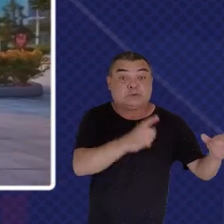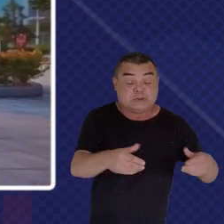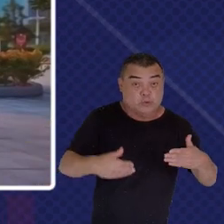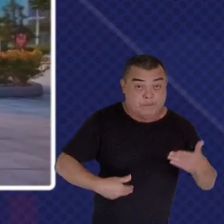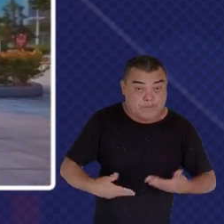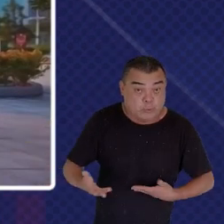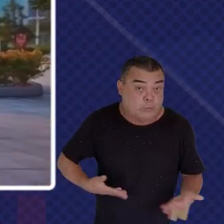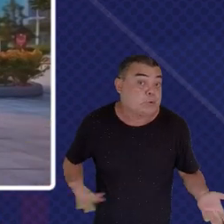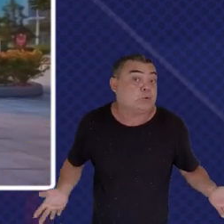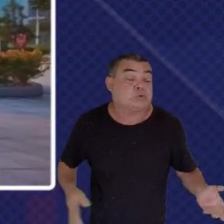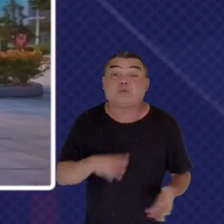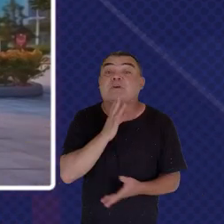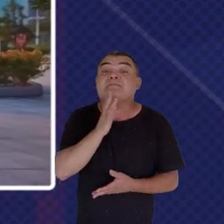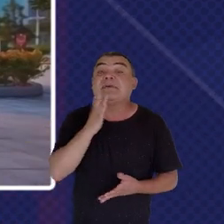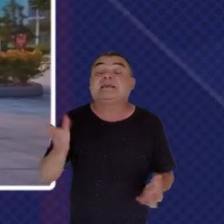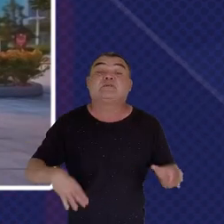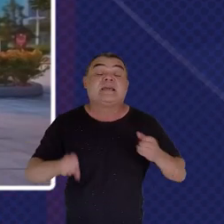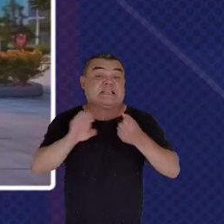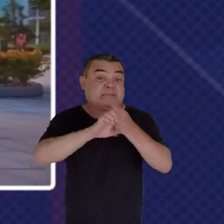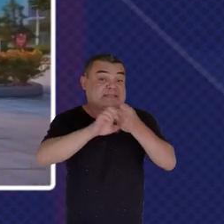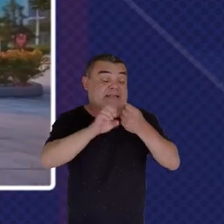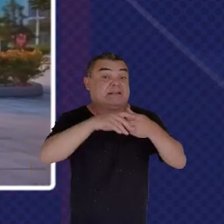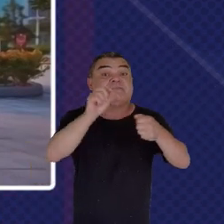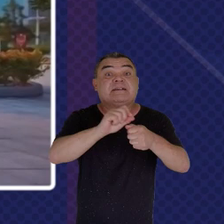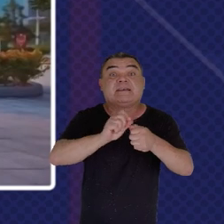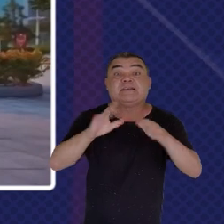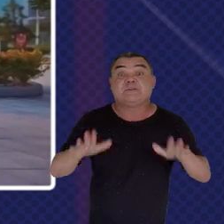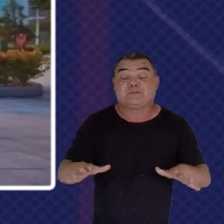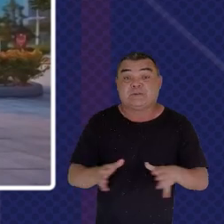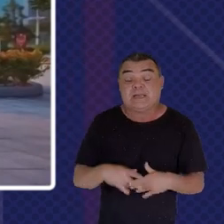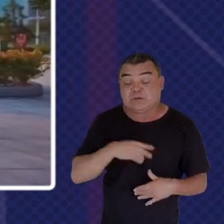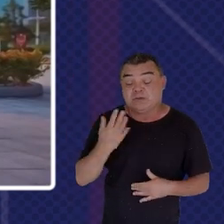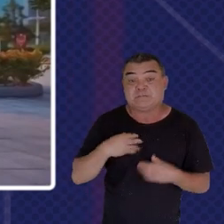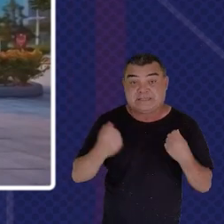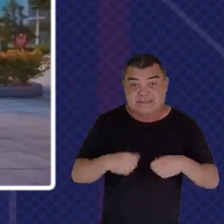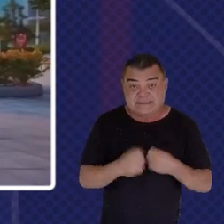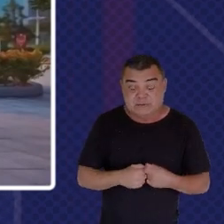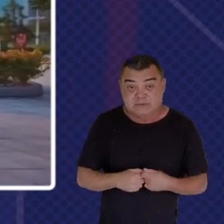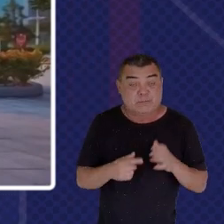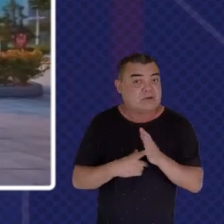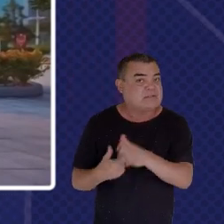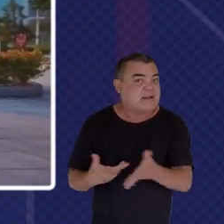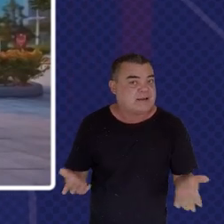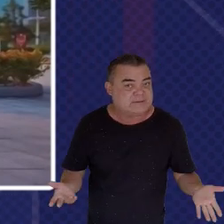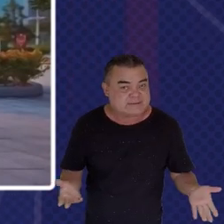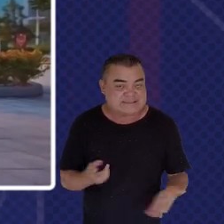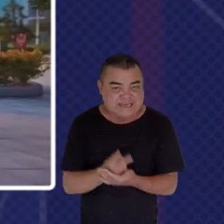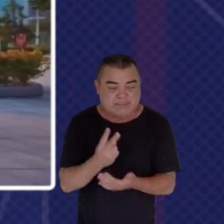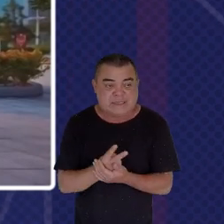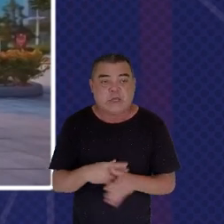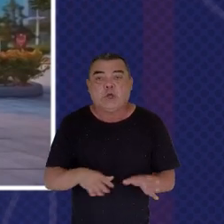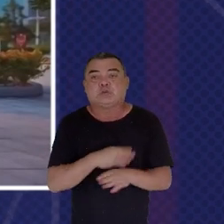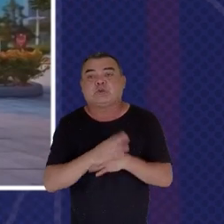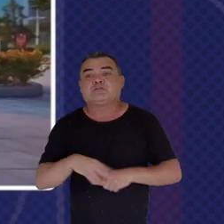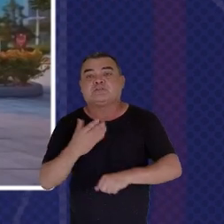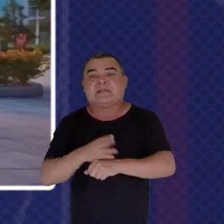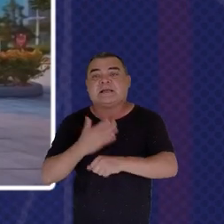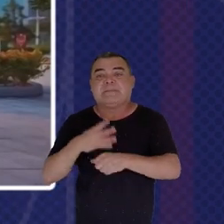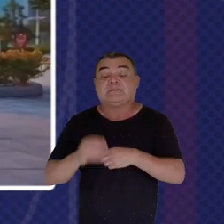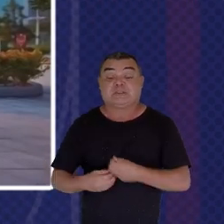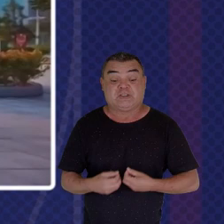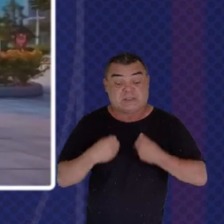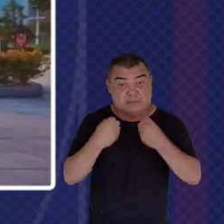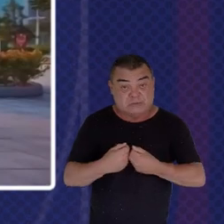that work And we emphasize This a great deal Through all of the Different training Programs that we offer Particularly through Our civil service College